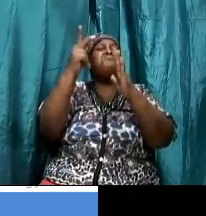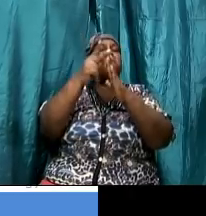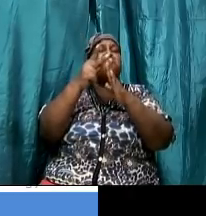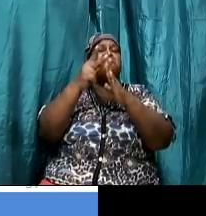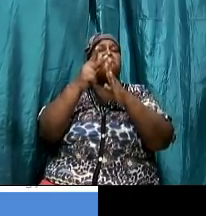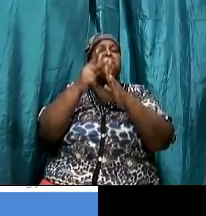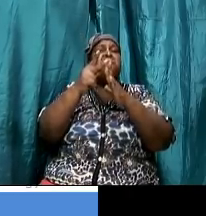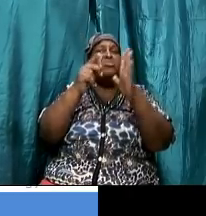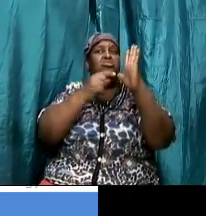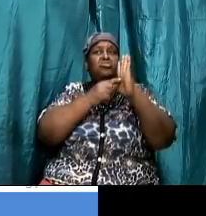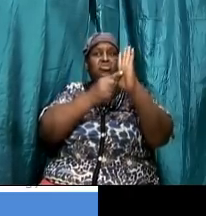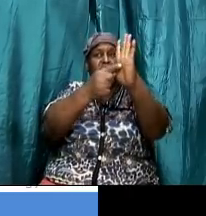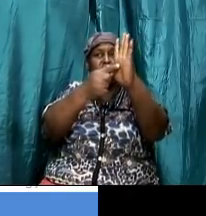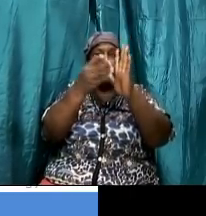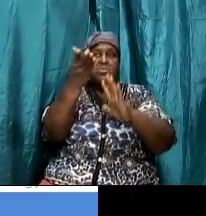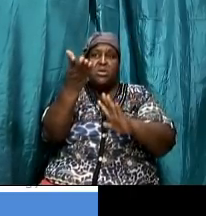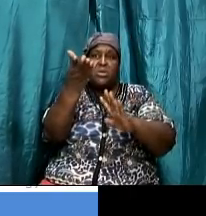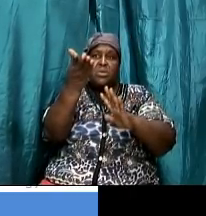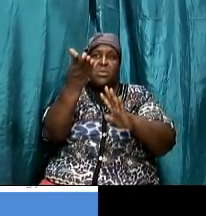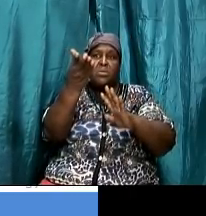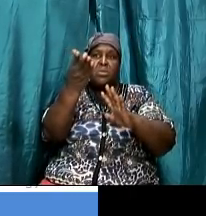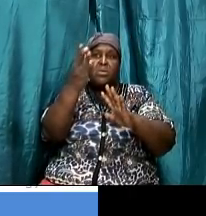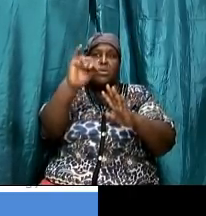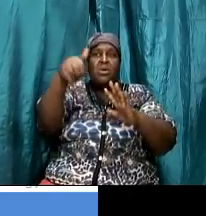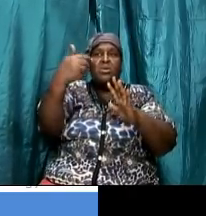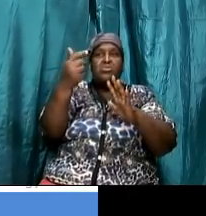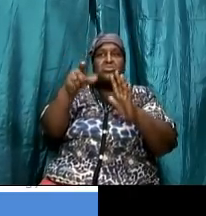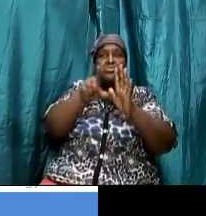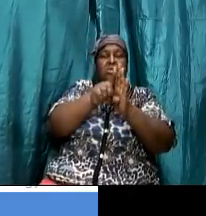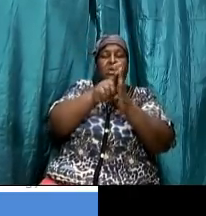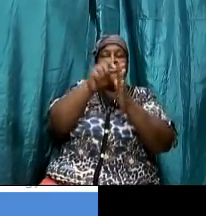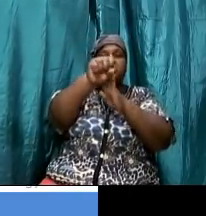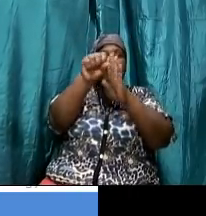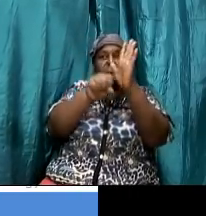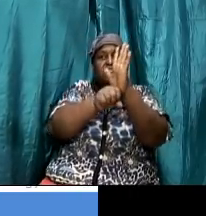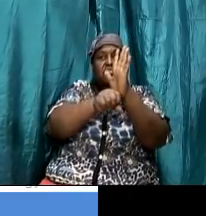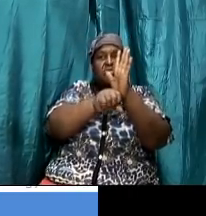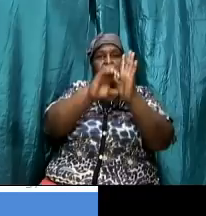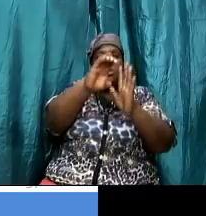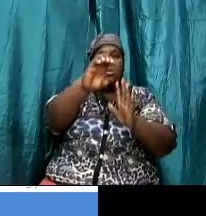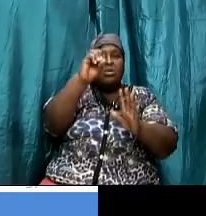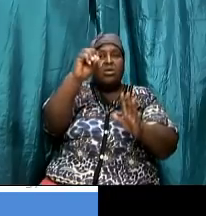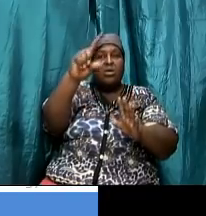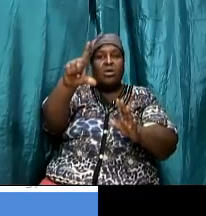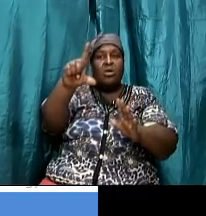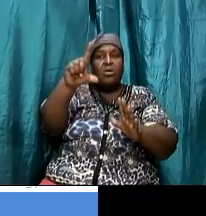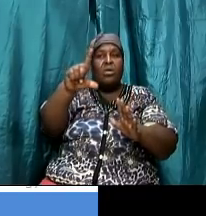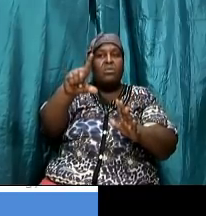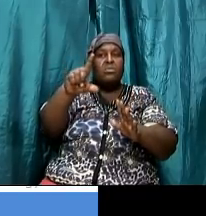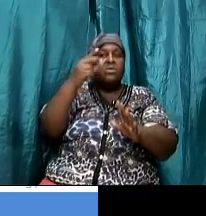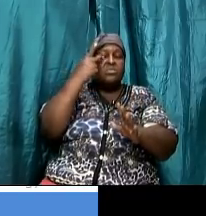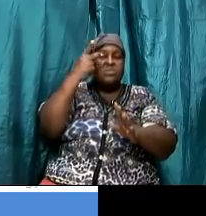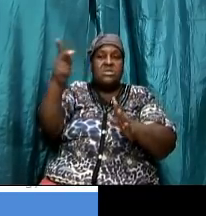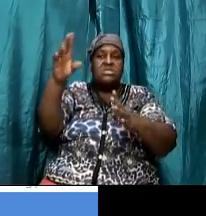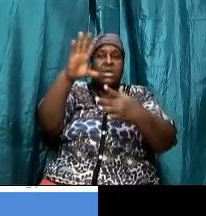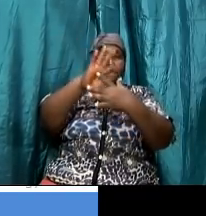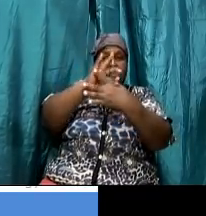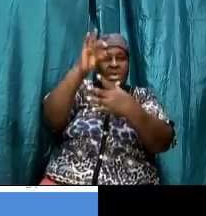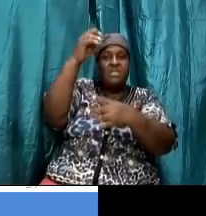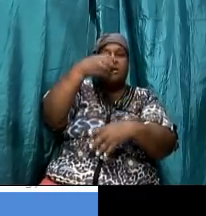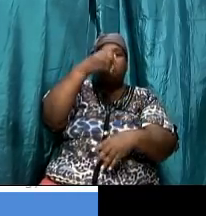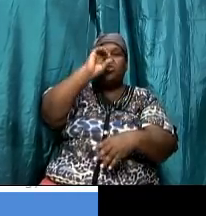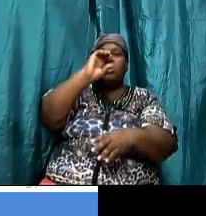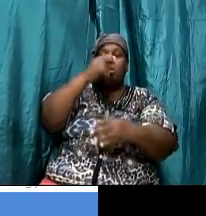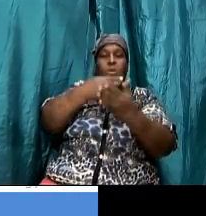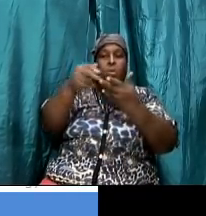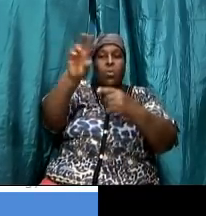here just like the scripture in colossians chapter 2 we see meat and drink we see the holy